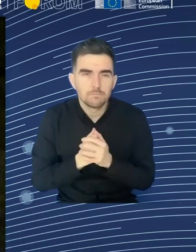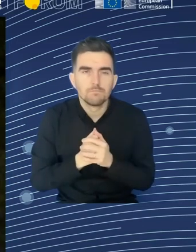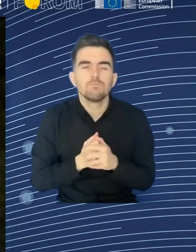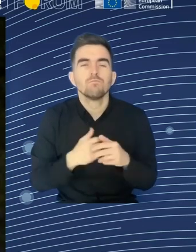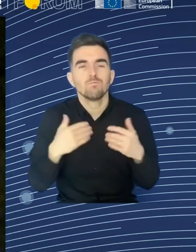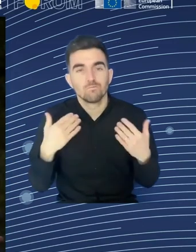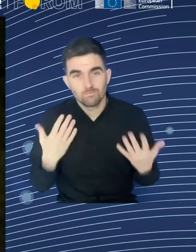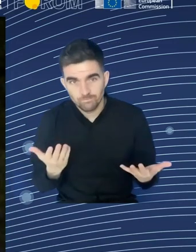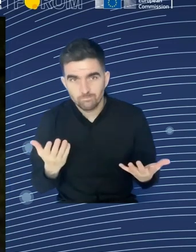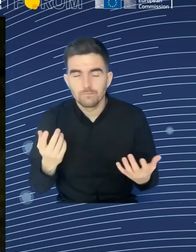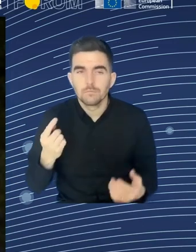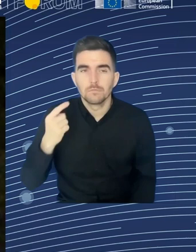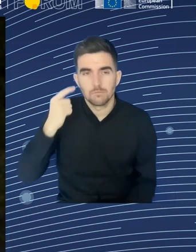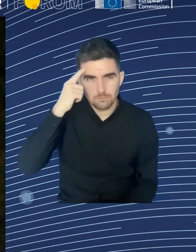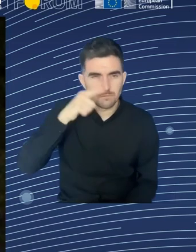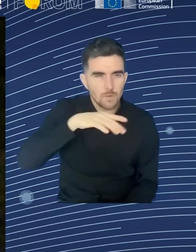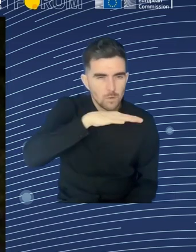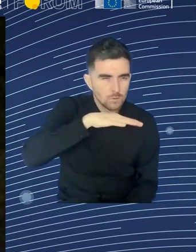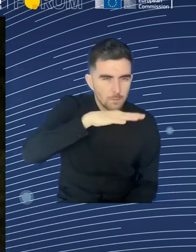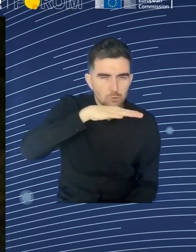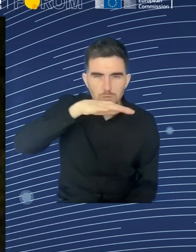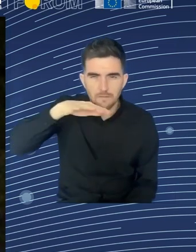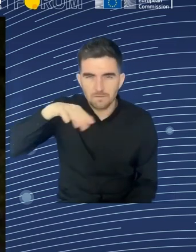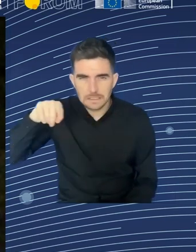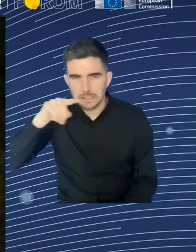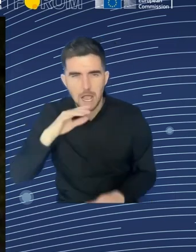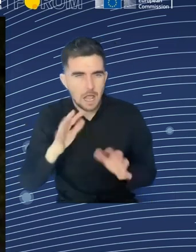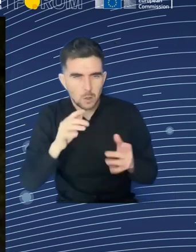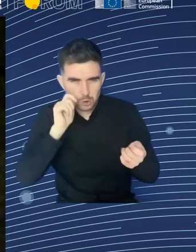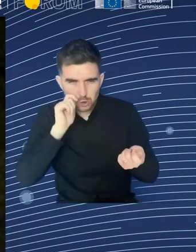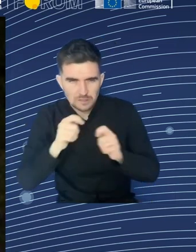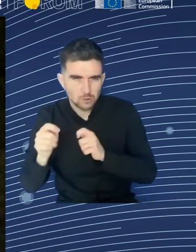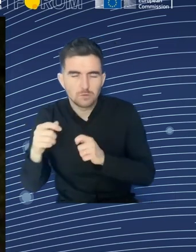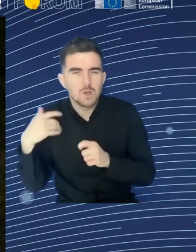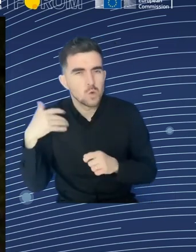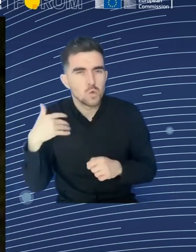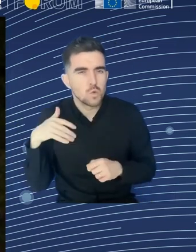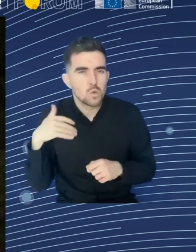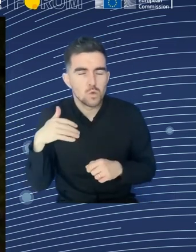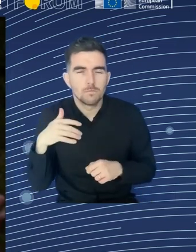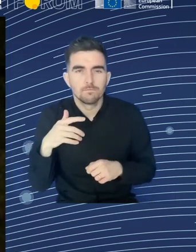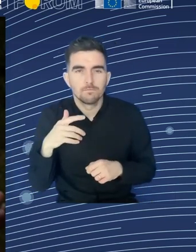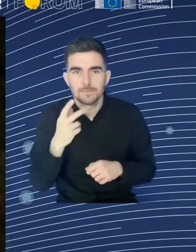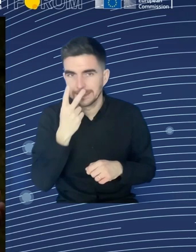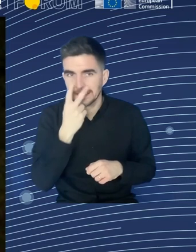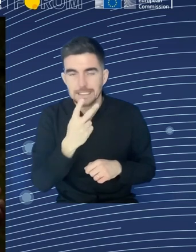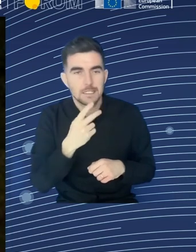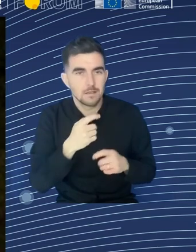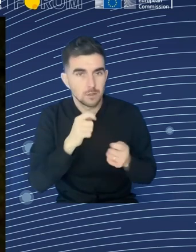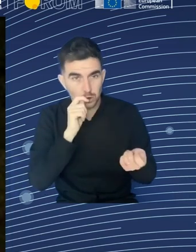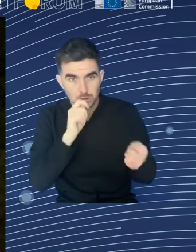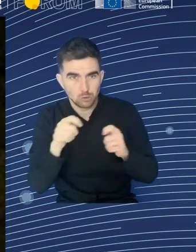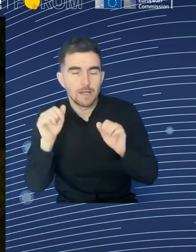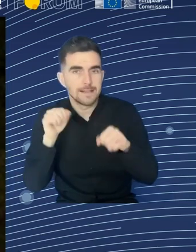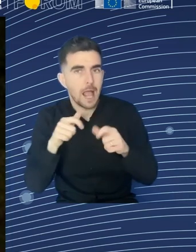what I've been doing recently in terms of research is that I'm trying to look at what sort of an environmentally friendly